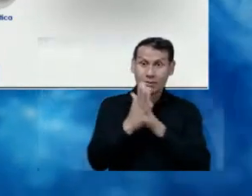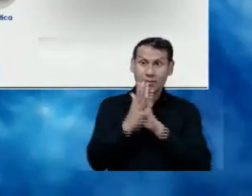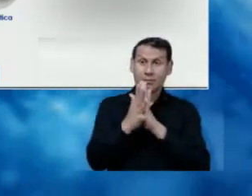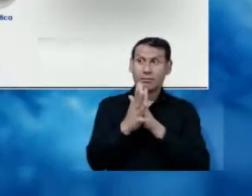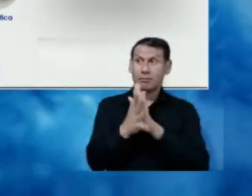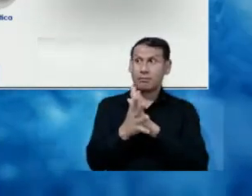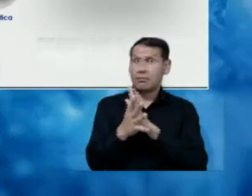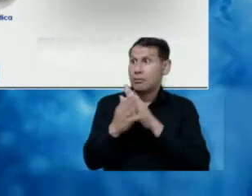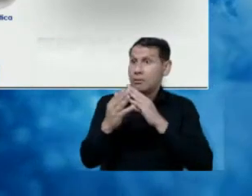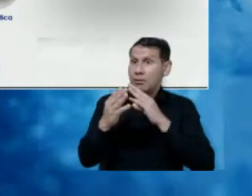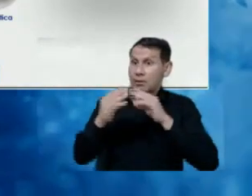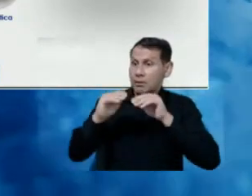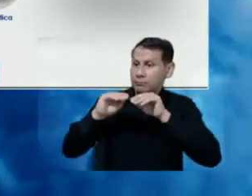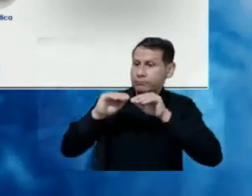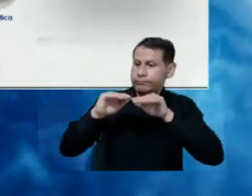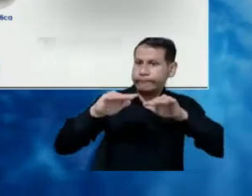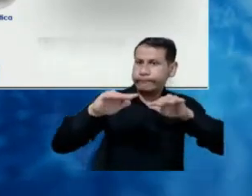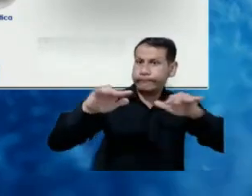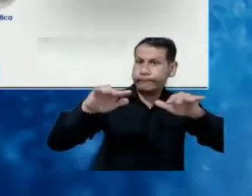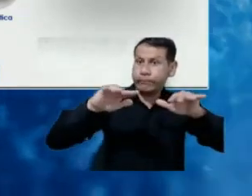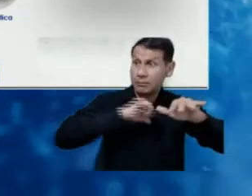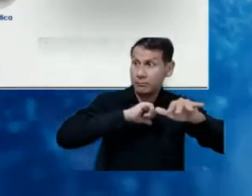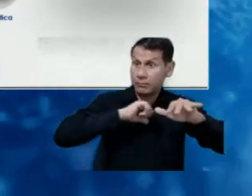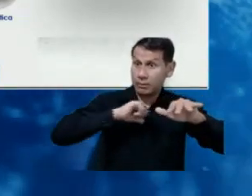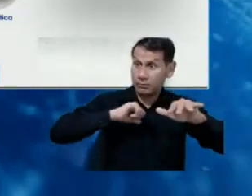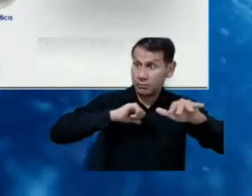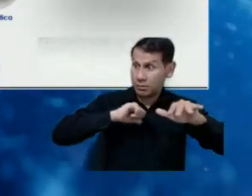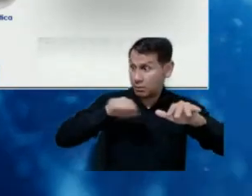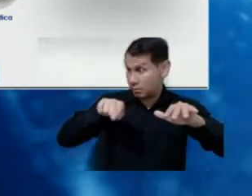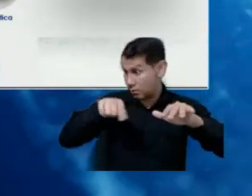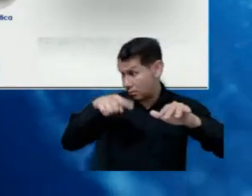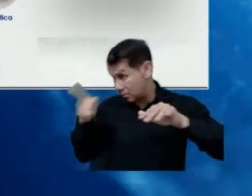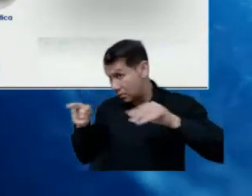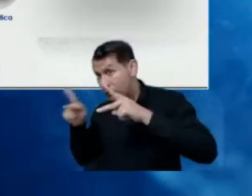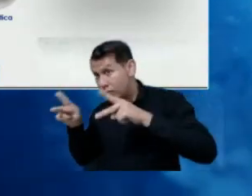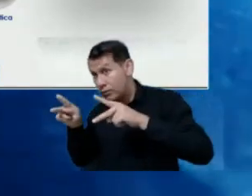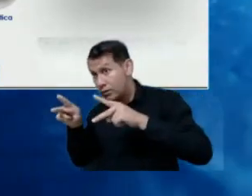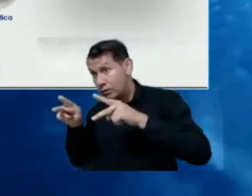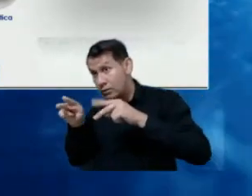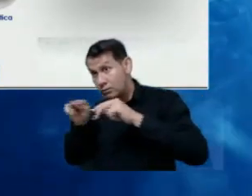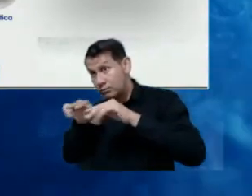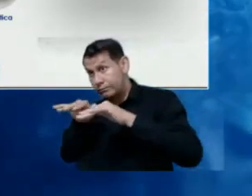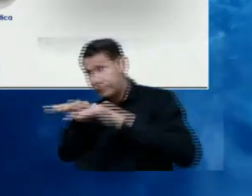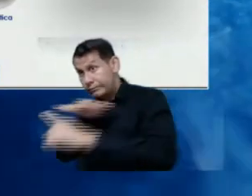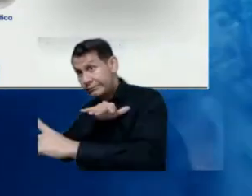private network to the network operators, and so on. No, there